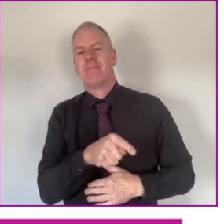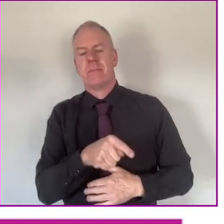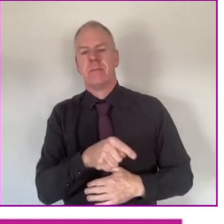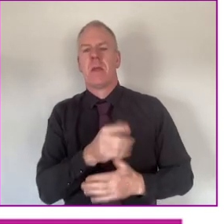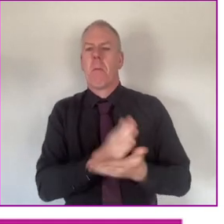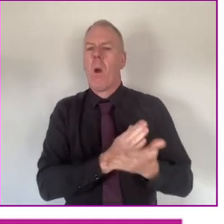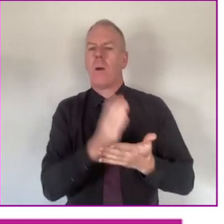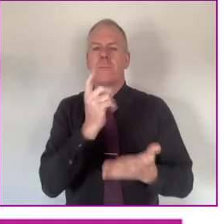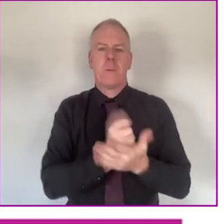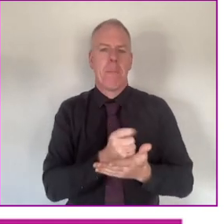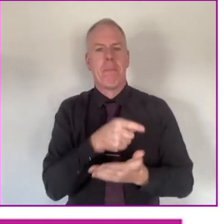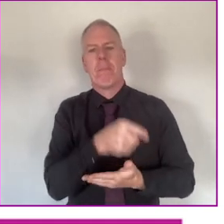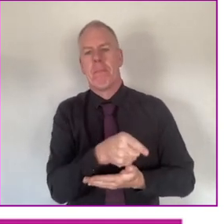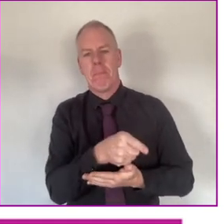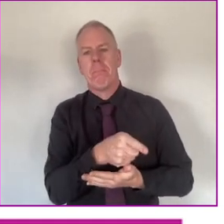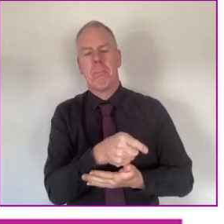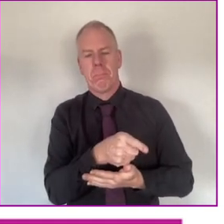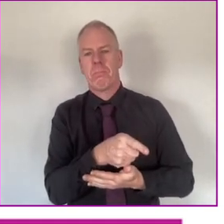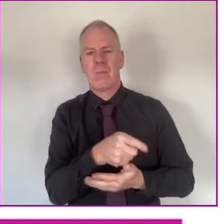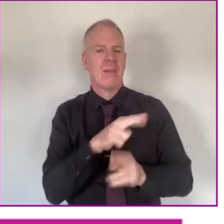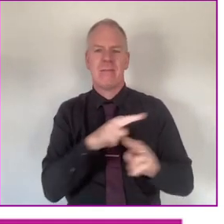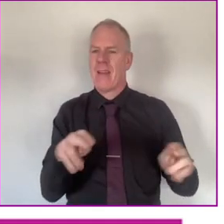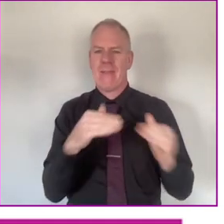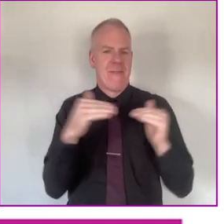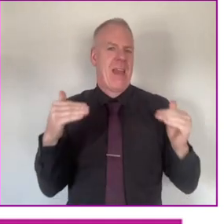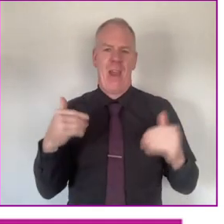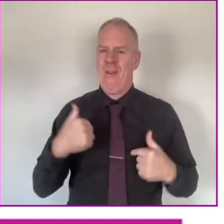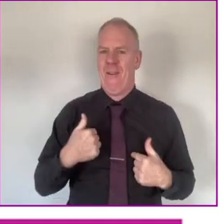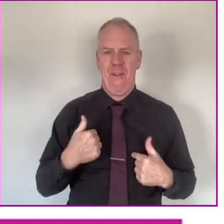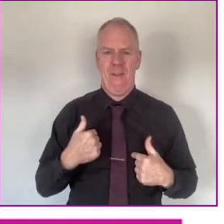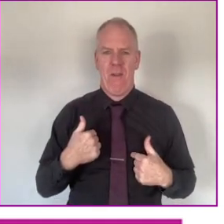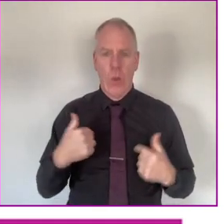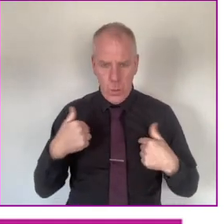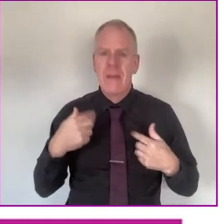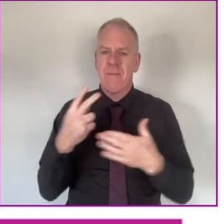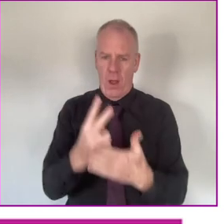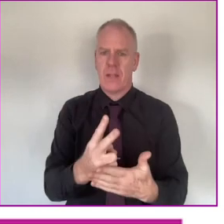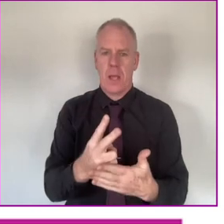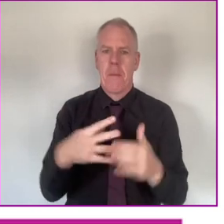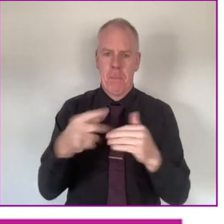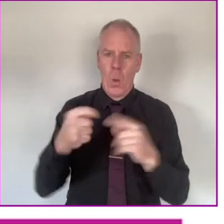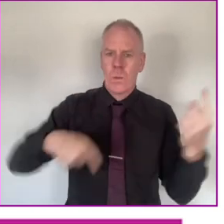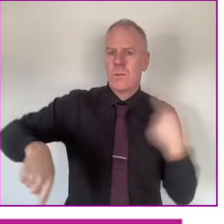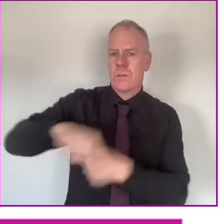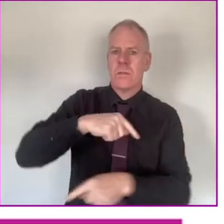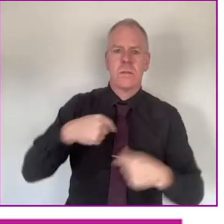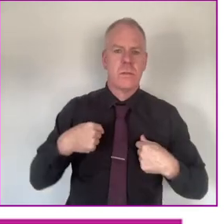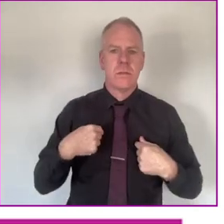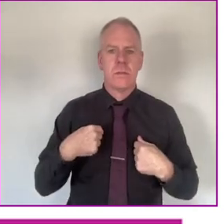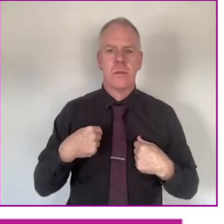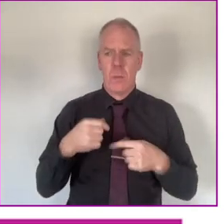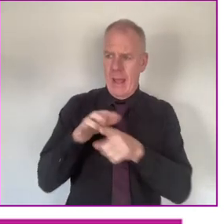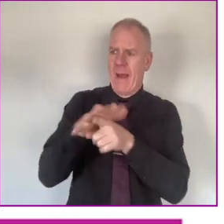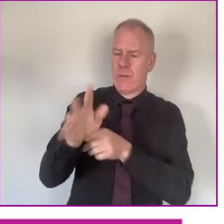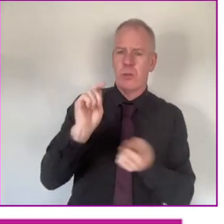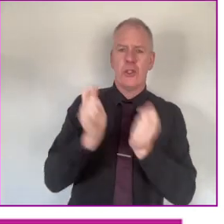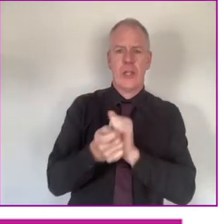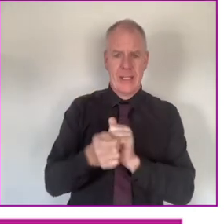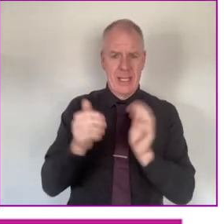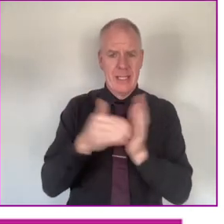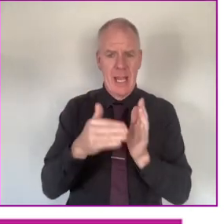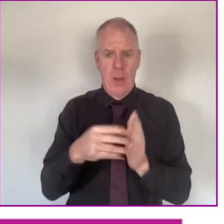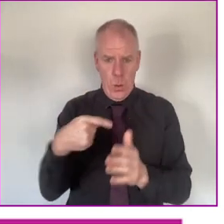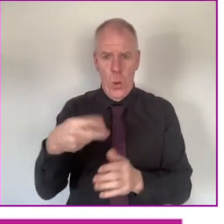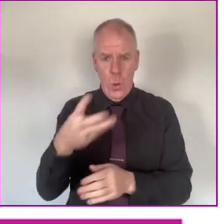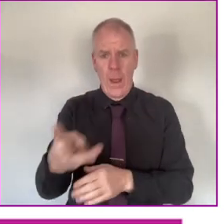them are on a part-time role, and it's not fair. We are volunteers, most of us, and we are making